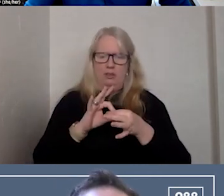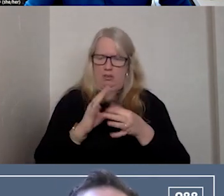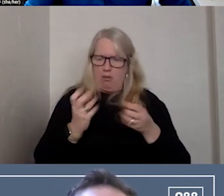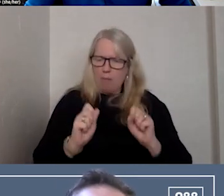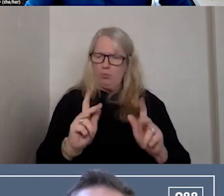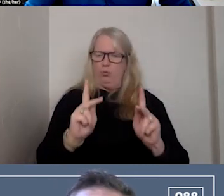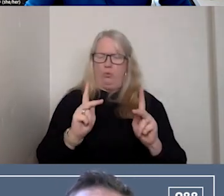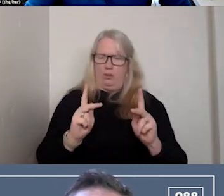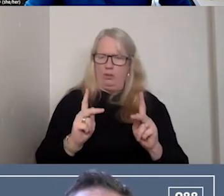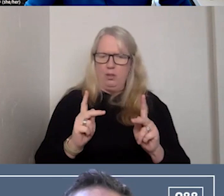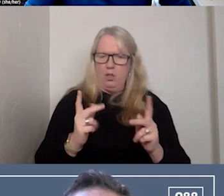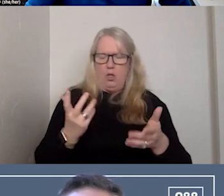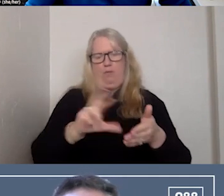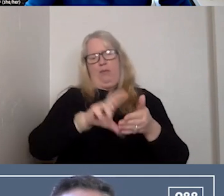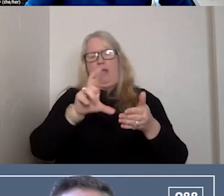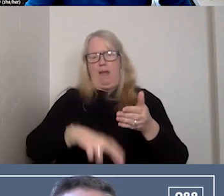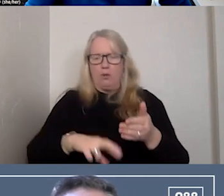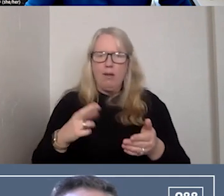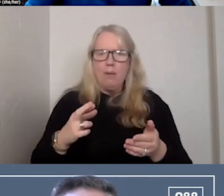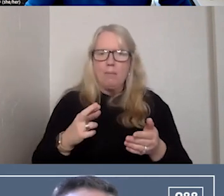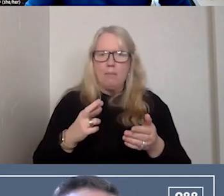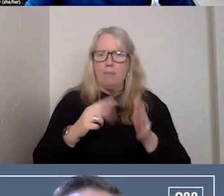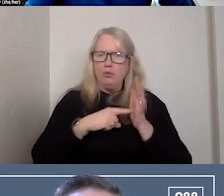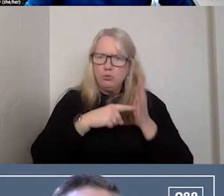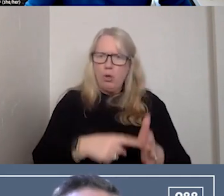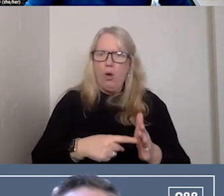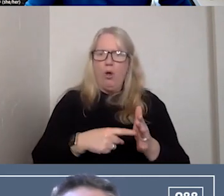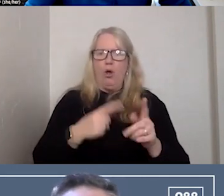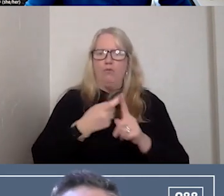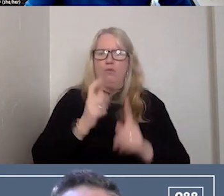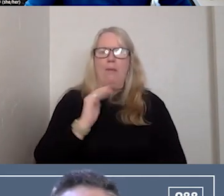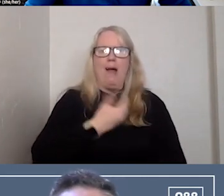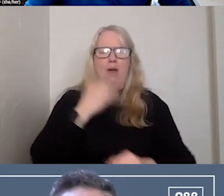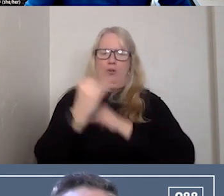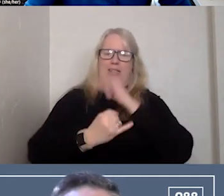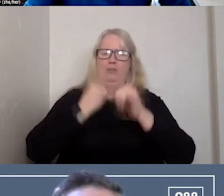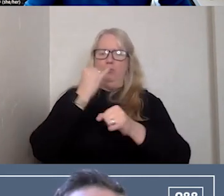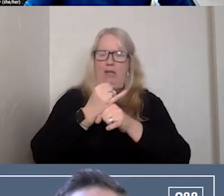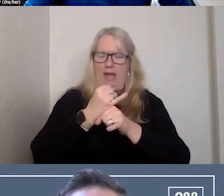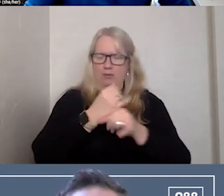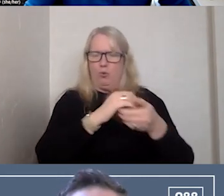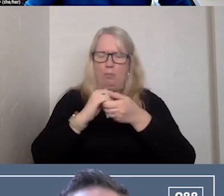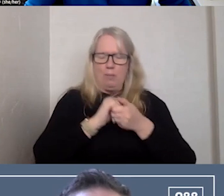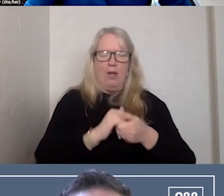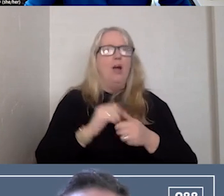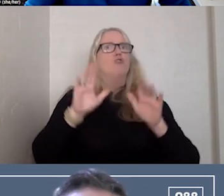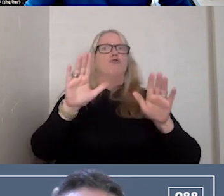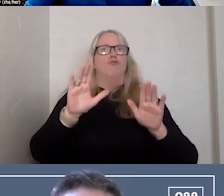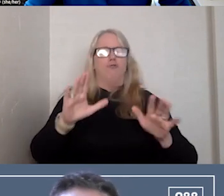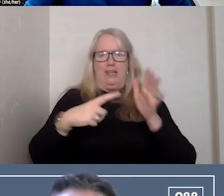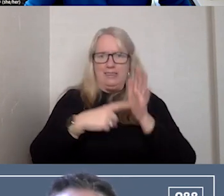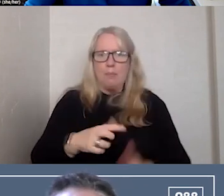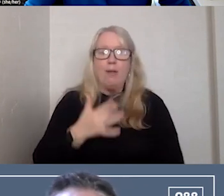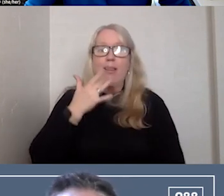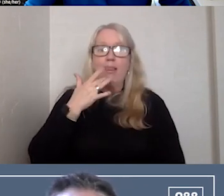or outcomes across our, from our international partners. A great example, we were lucky enough to go